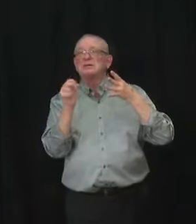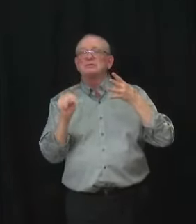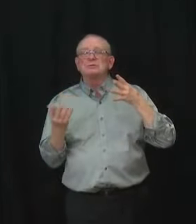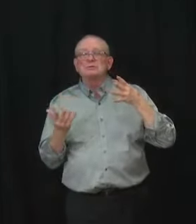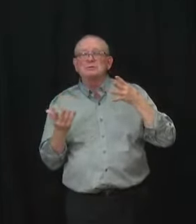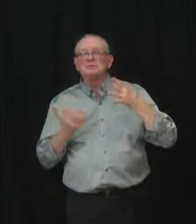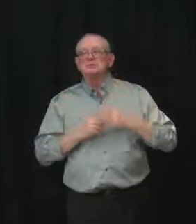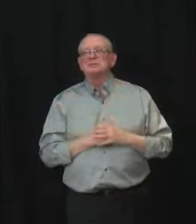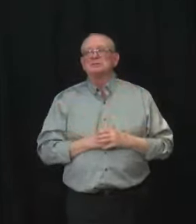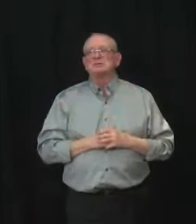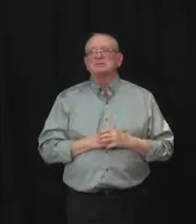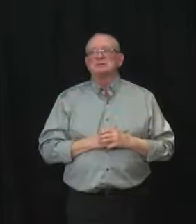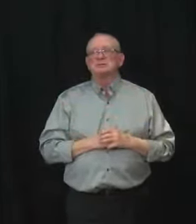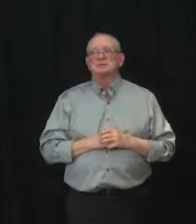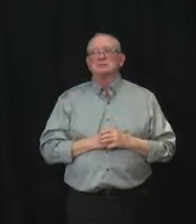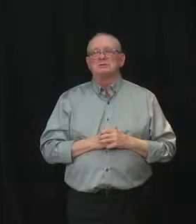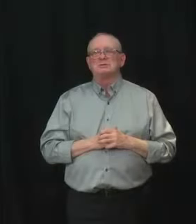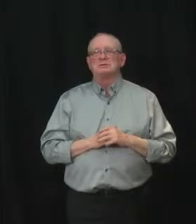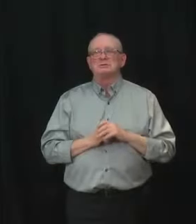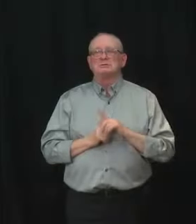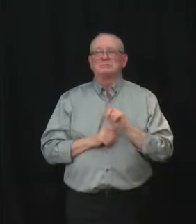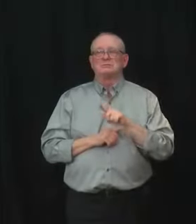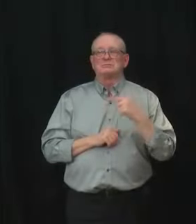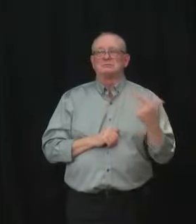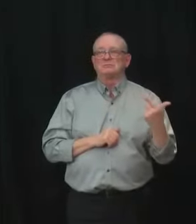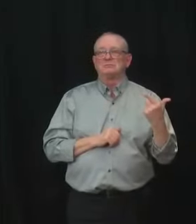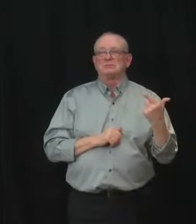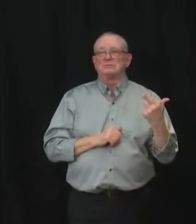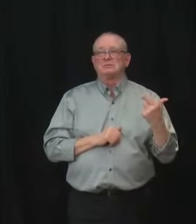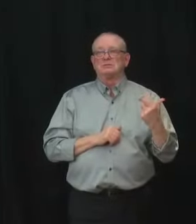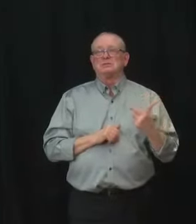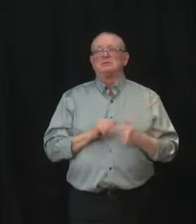next question? Thank you. Matt Woodman, CTB.